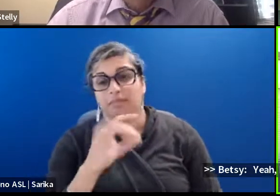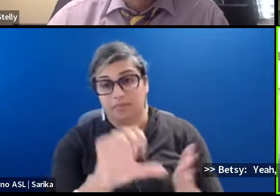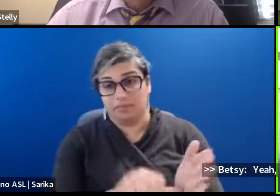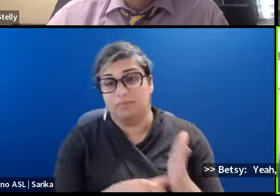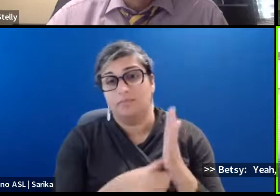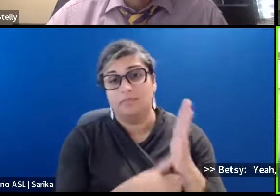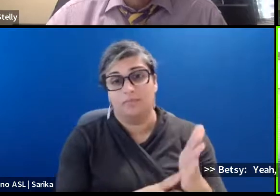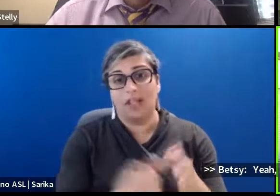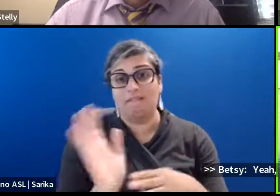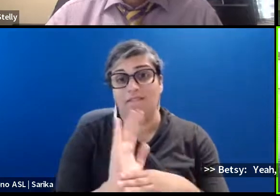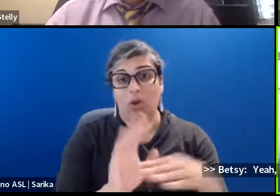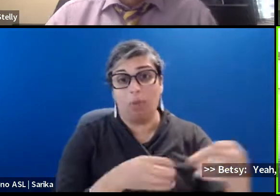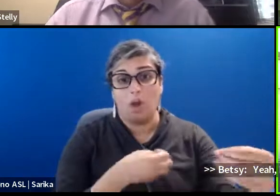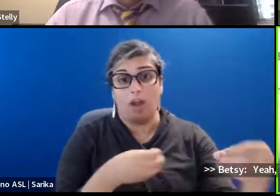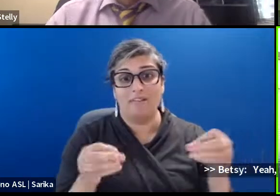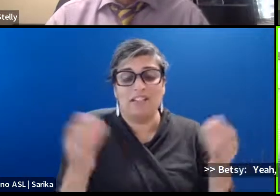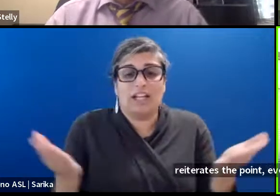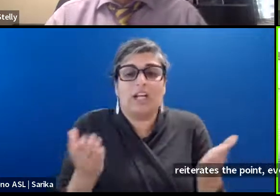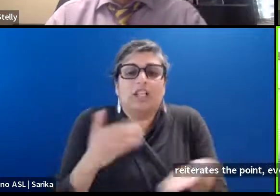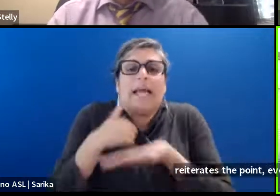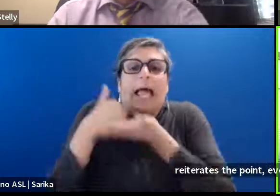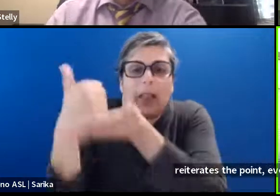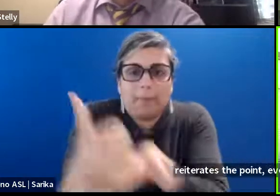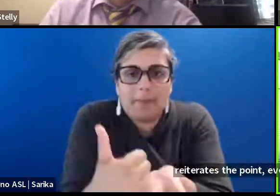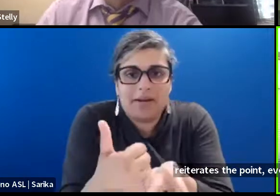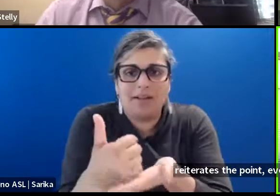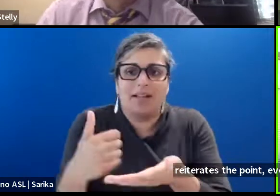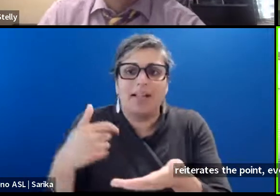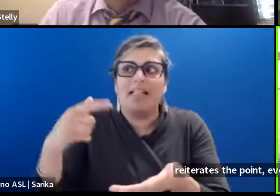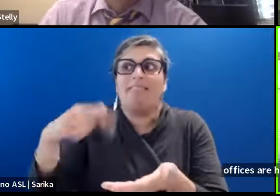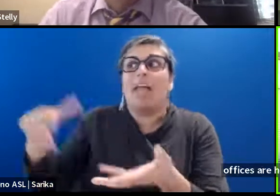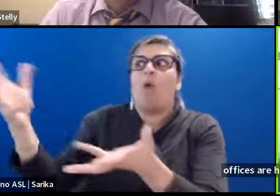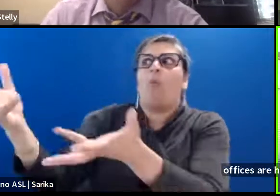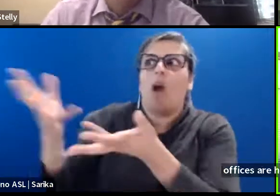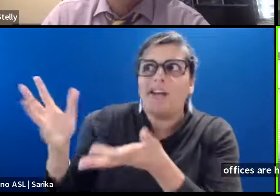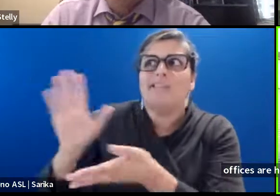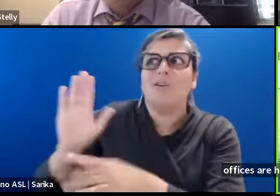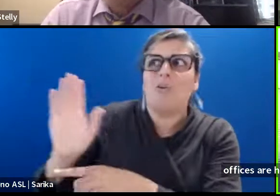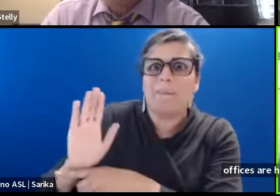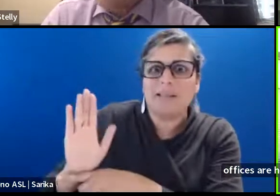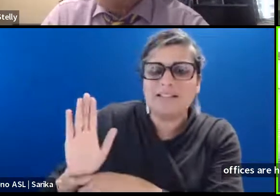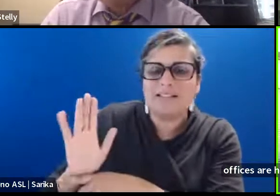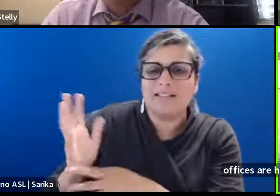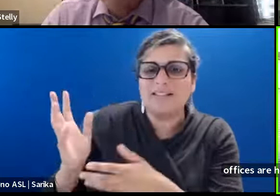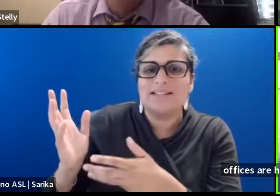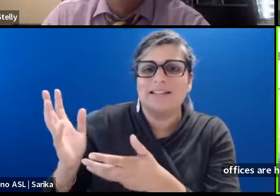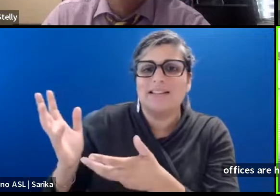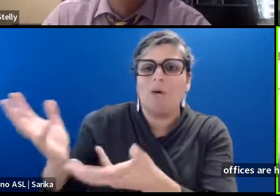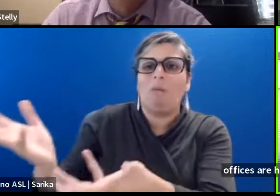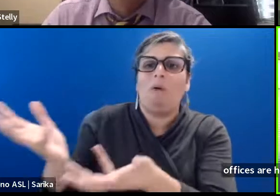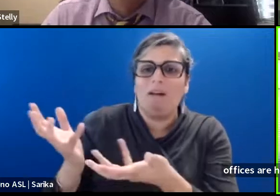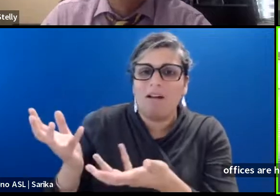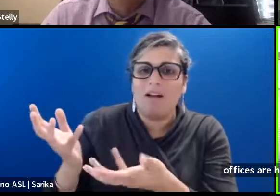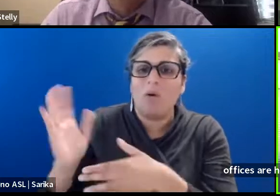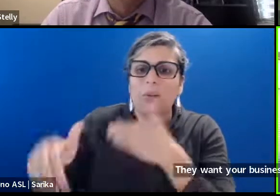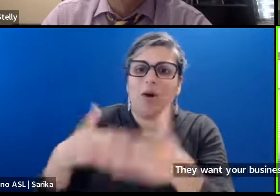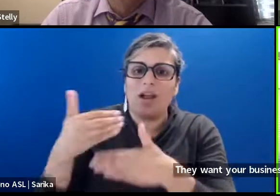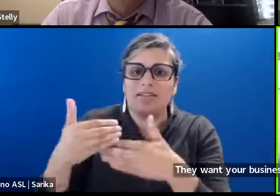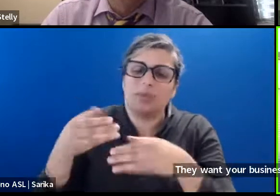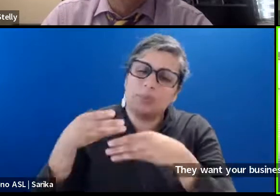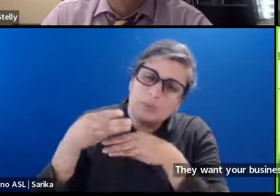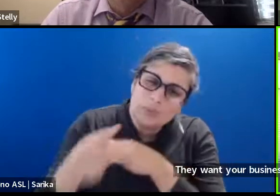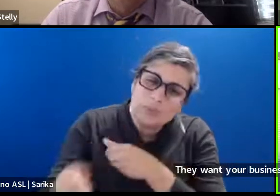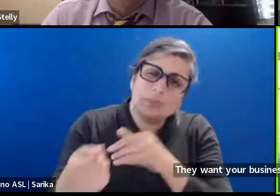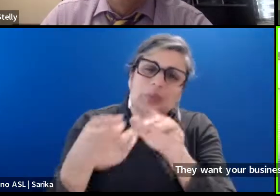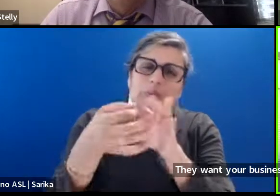offices are here to help. They want your business and they want your process to be smooth. They